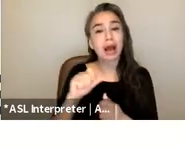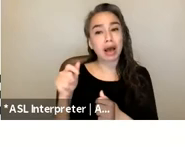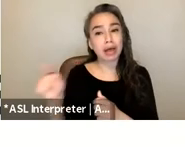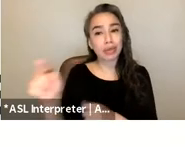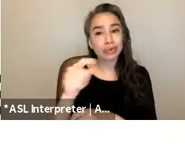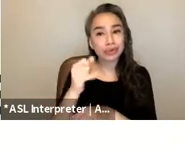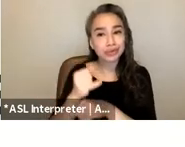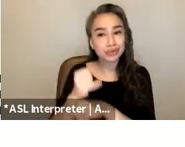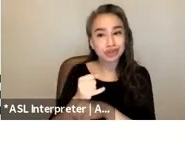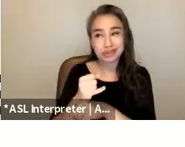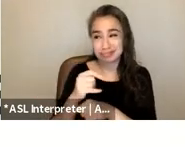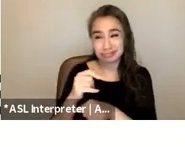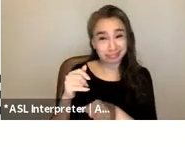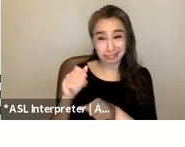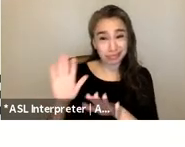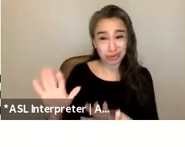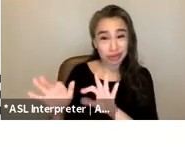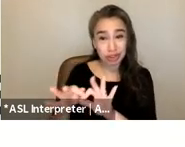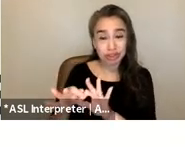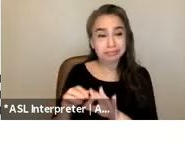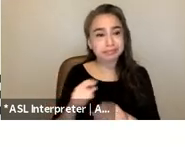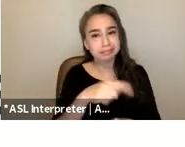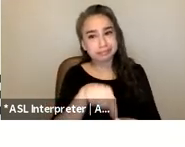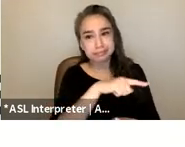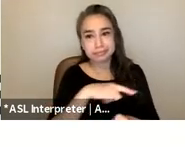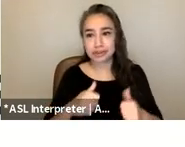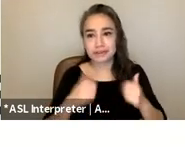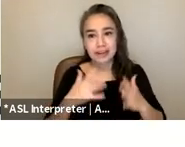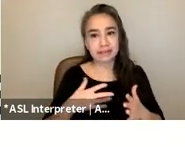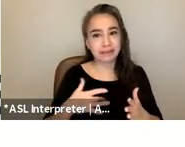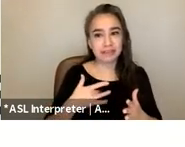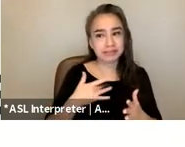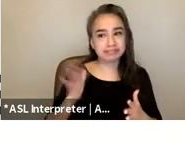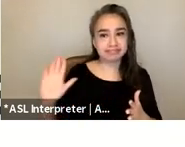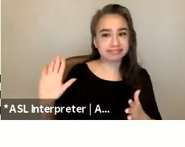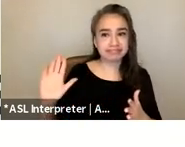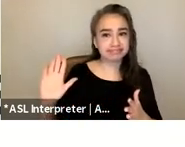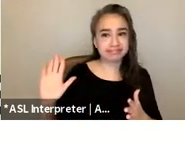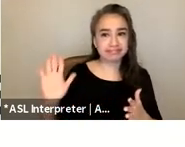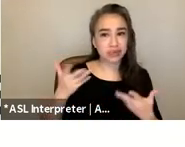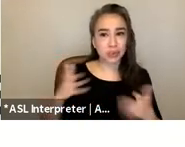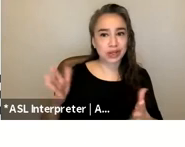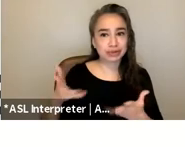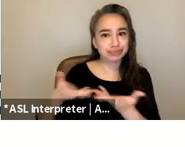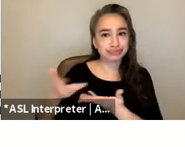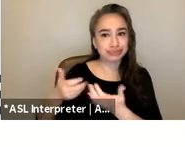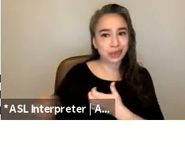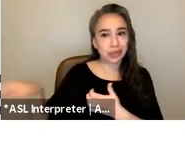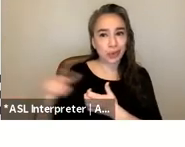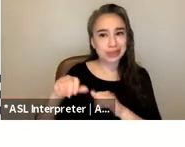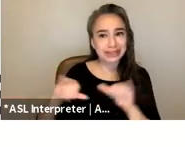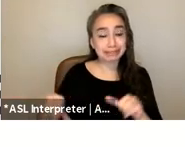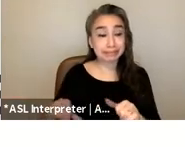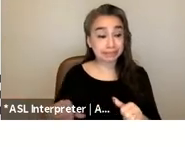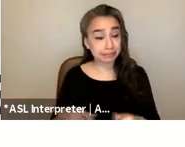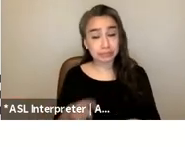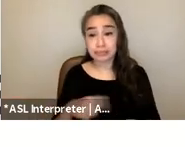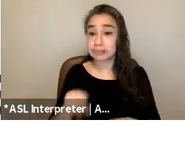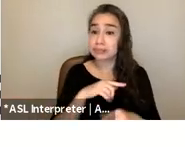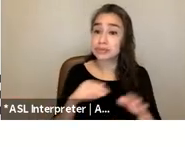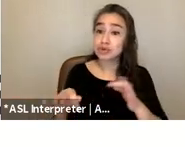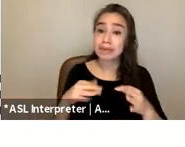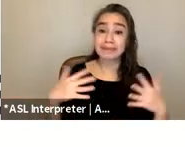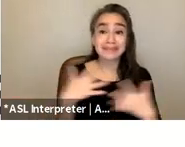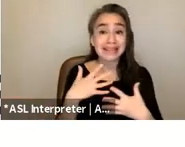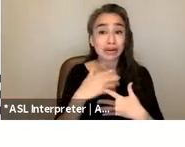reluctance to engage with those systems marginalized survivors often describe fear of increased policing in their communities as